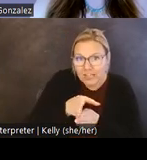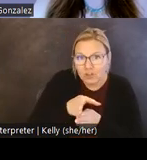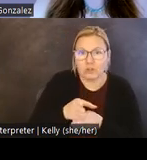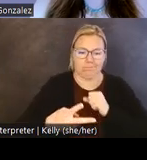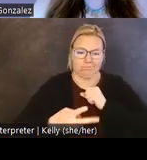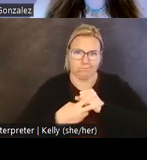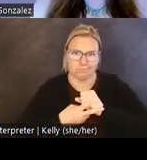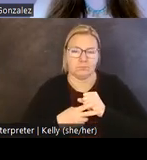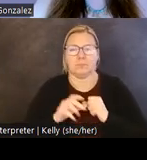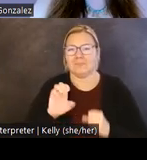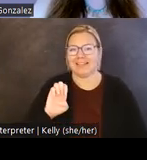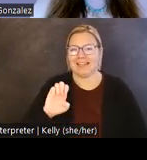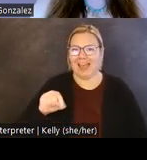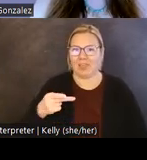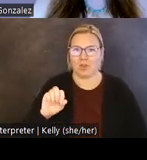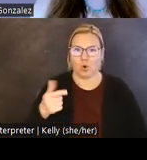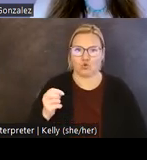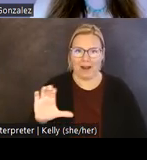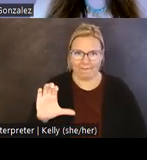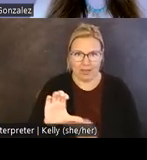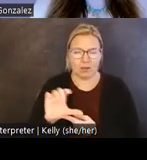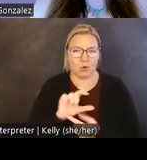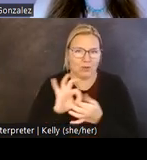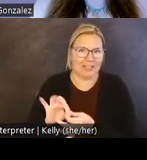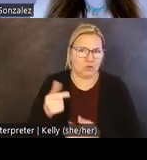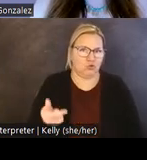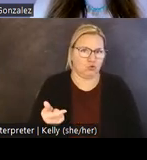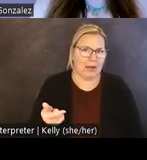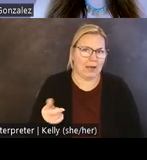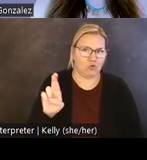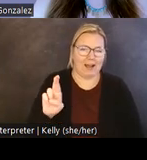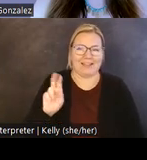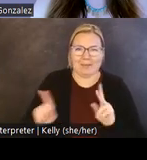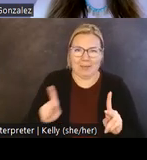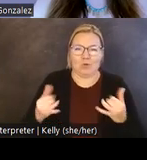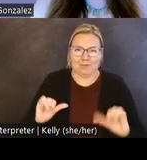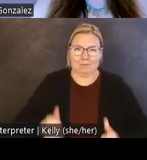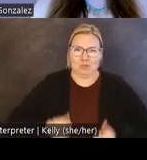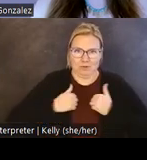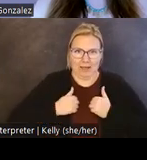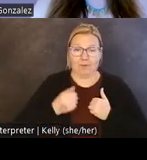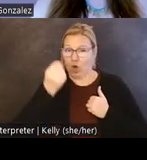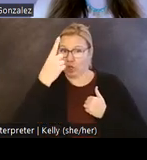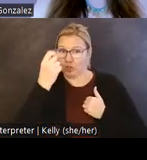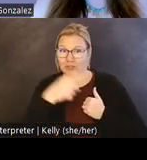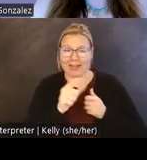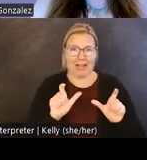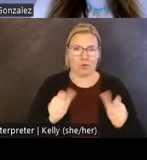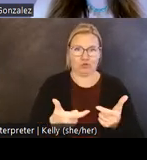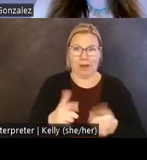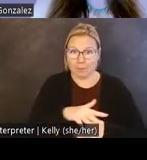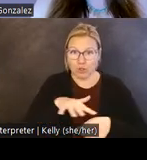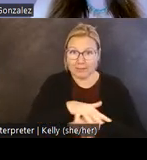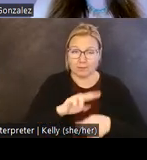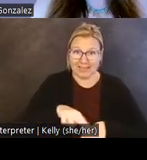assists with the remembering and witnessing of Grand Ronde survivance. That is understanding how the tribal nation became and